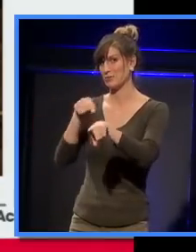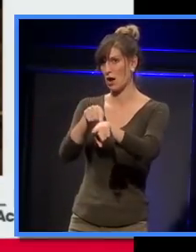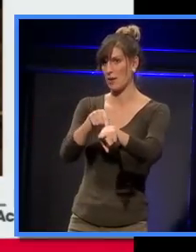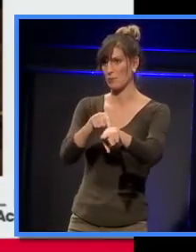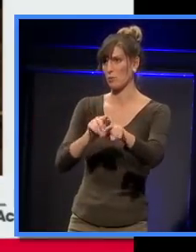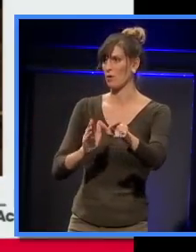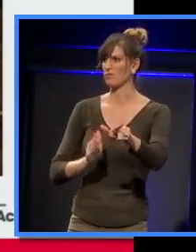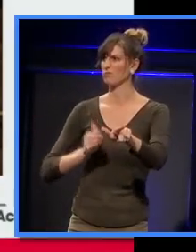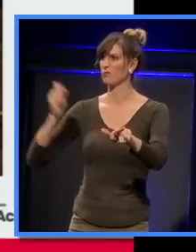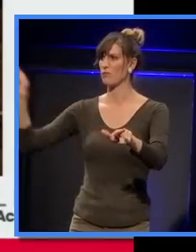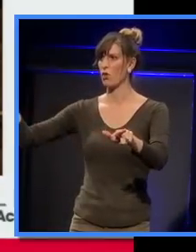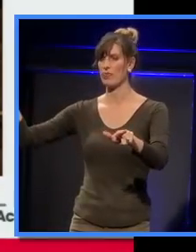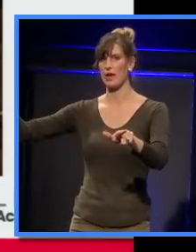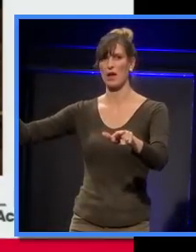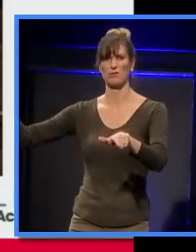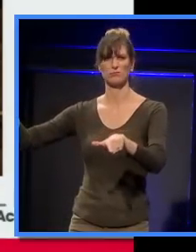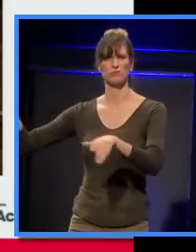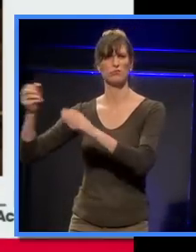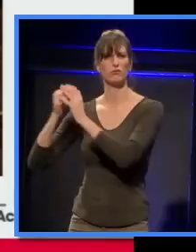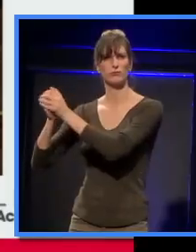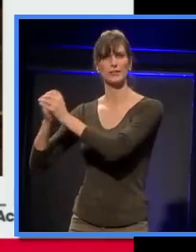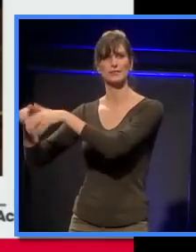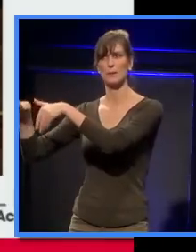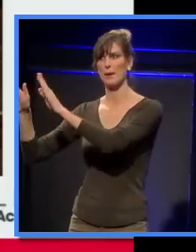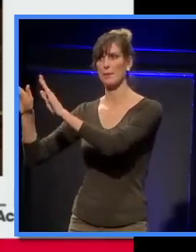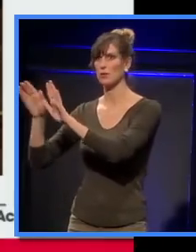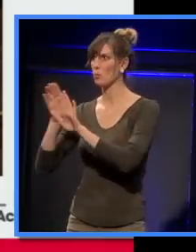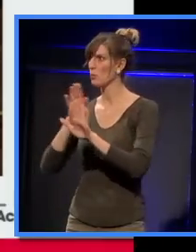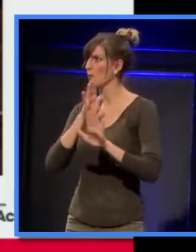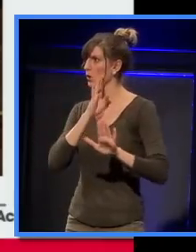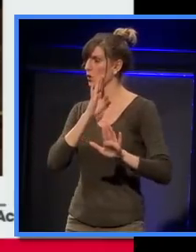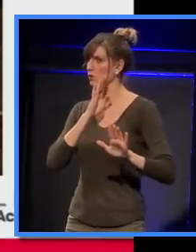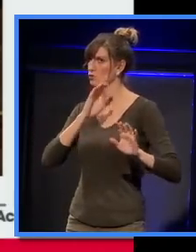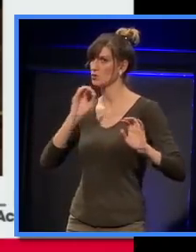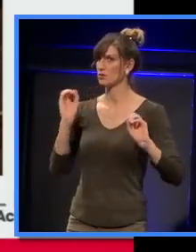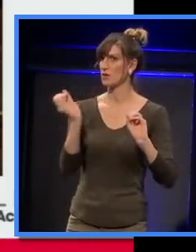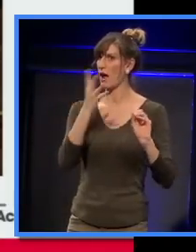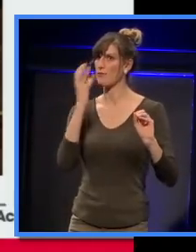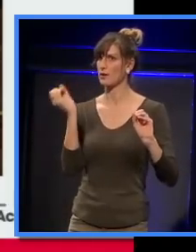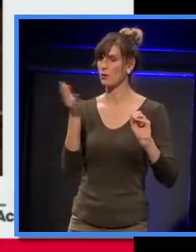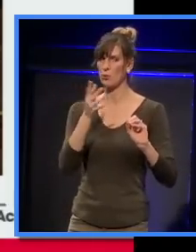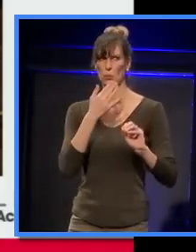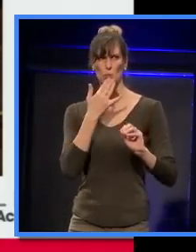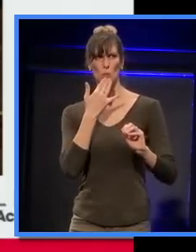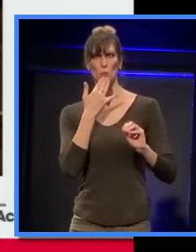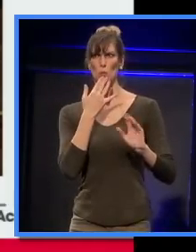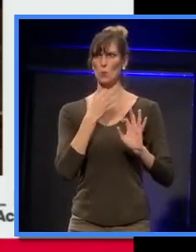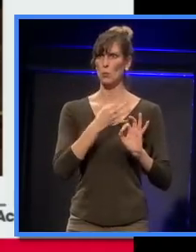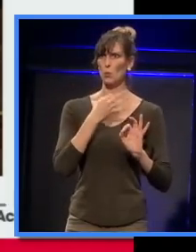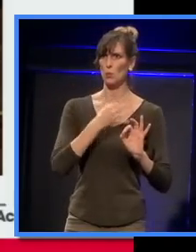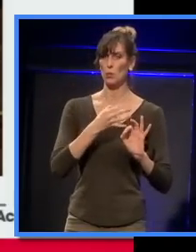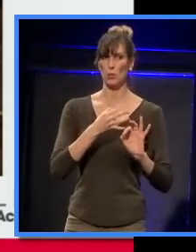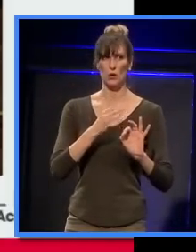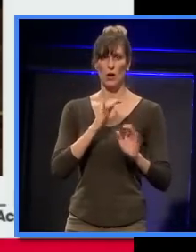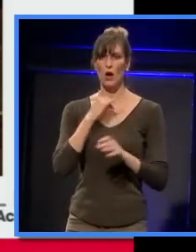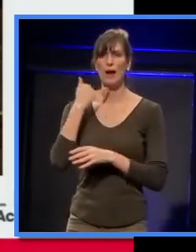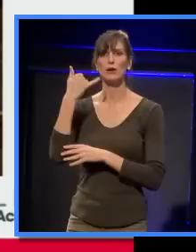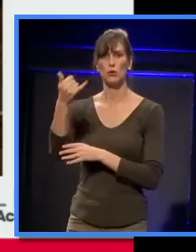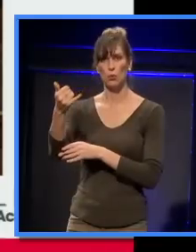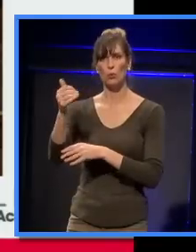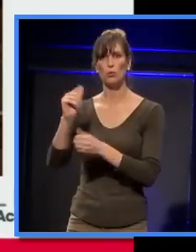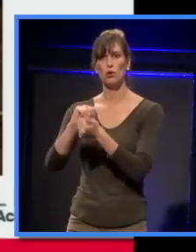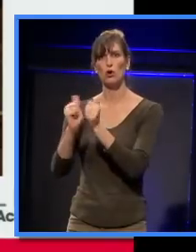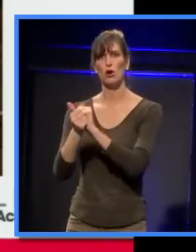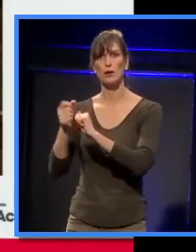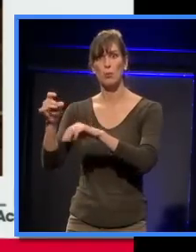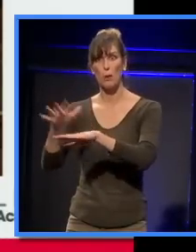in a friend's apartment, and we heard all the sirens and whatever, and had to call for my colleague's wife, who was